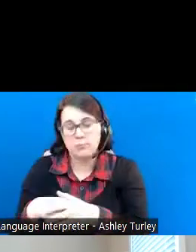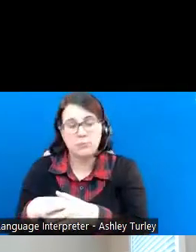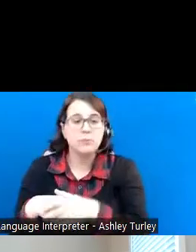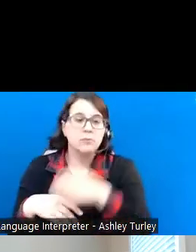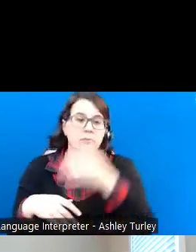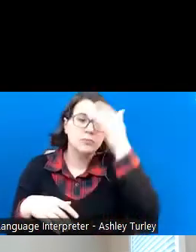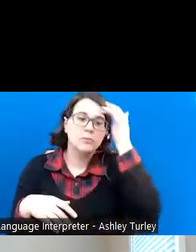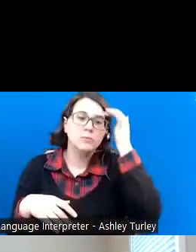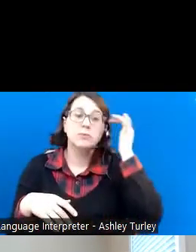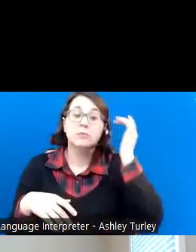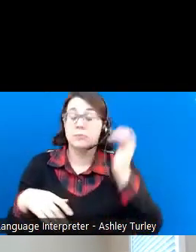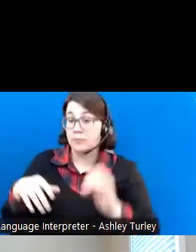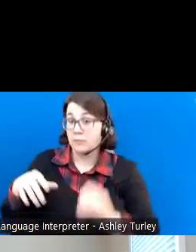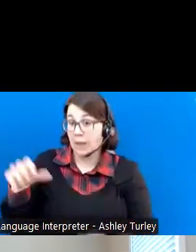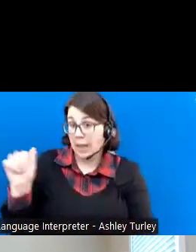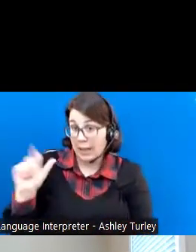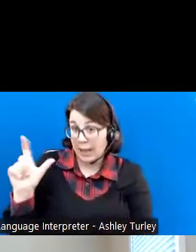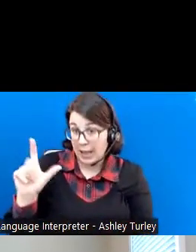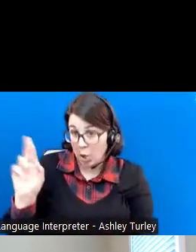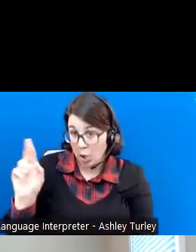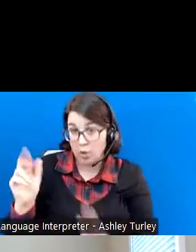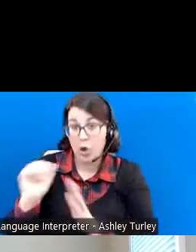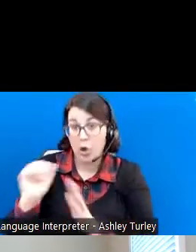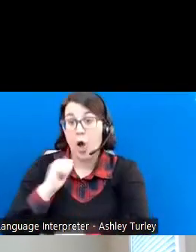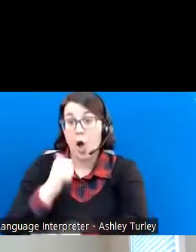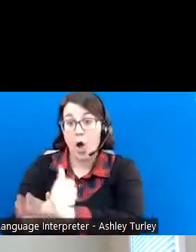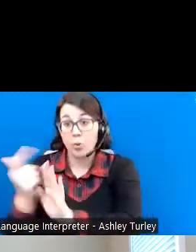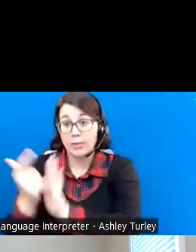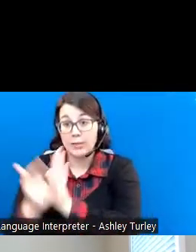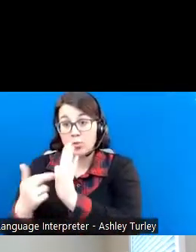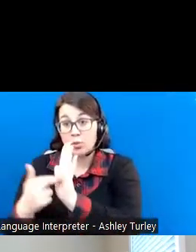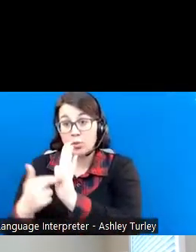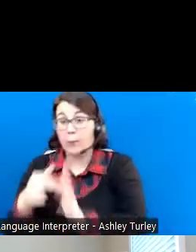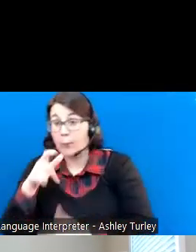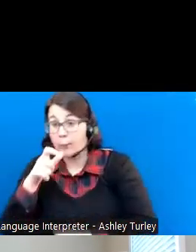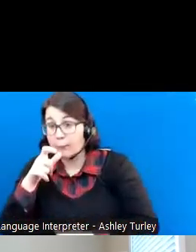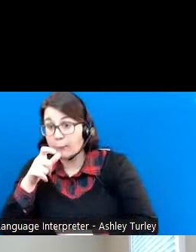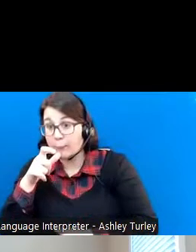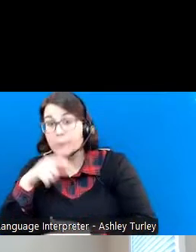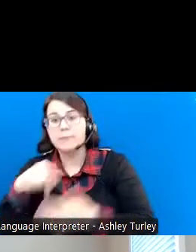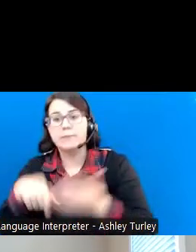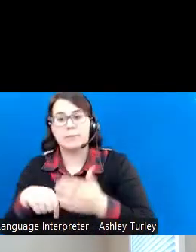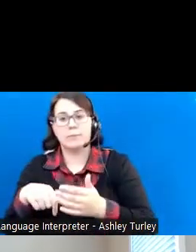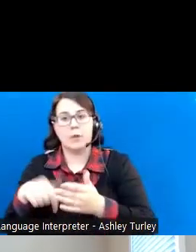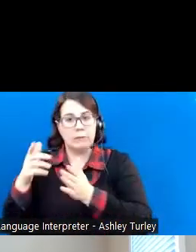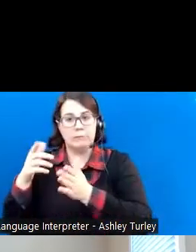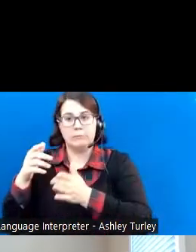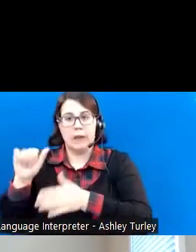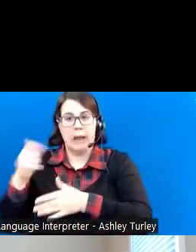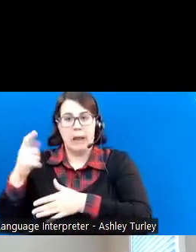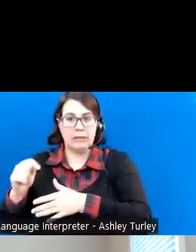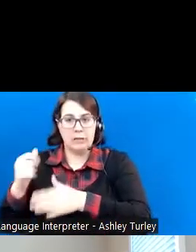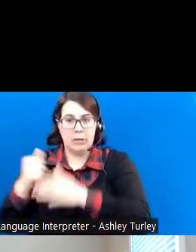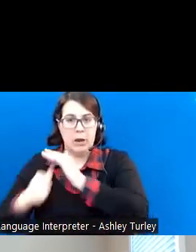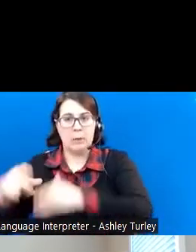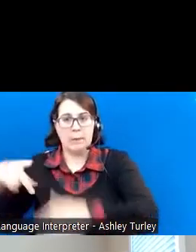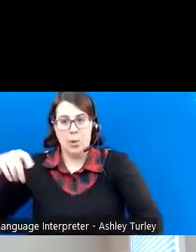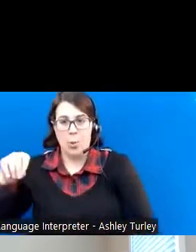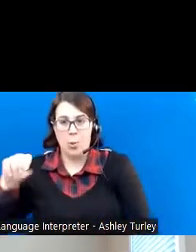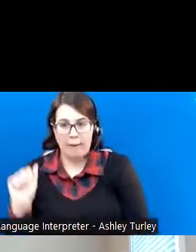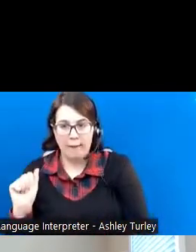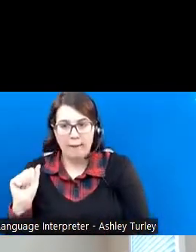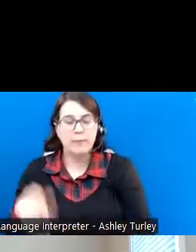authorized legal representative is defined by law as one of the following an agent acting under power of attorney, a